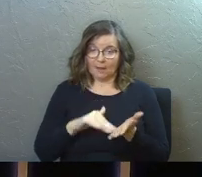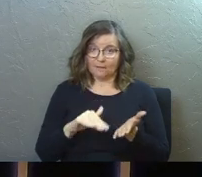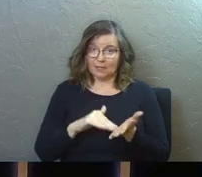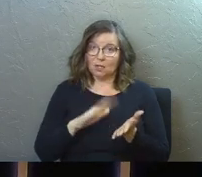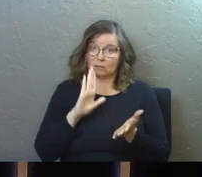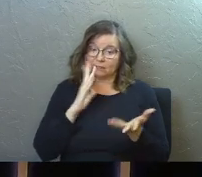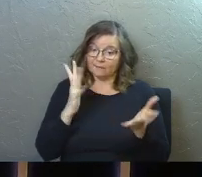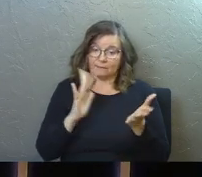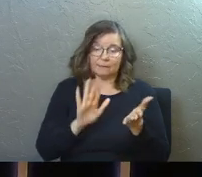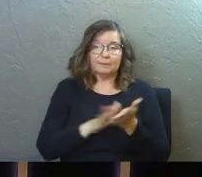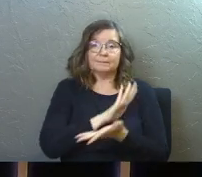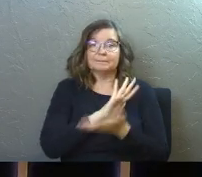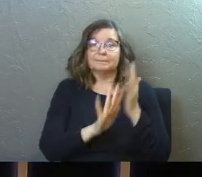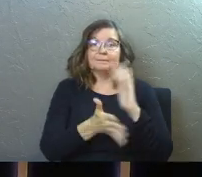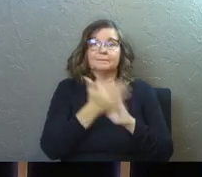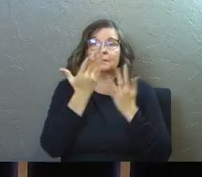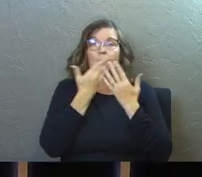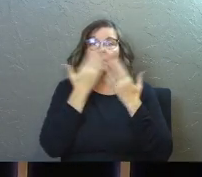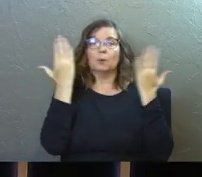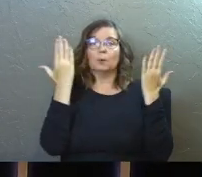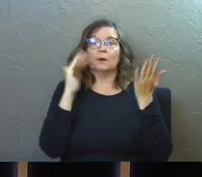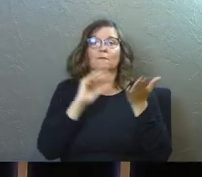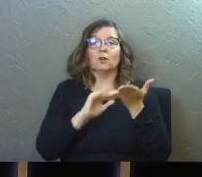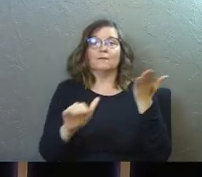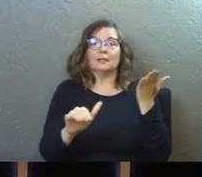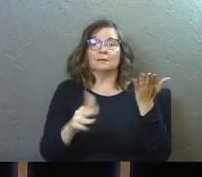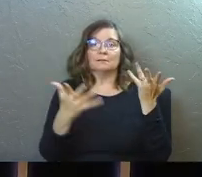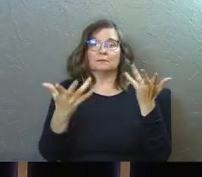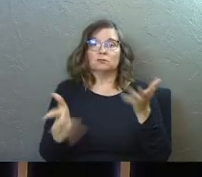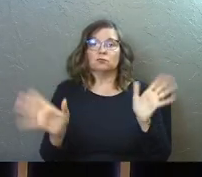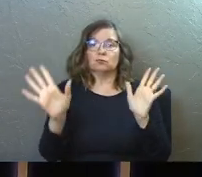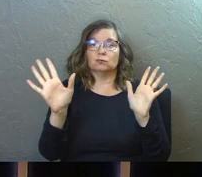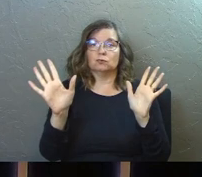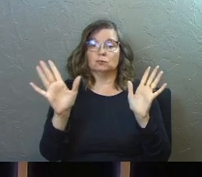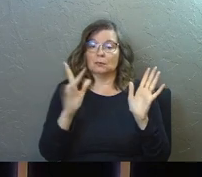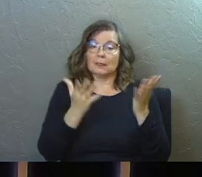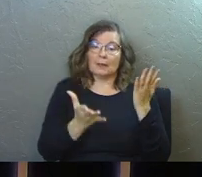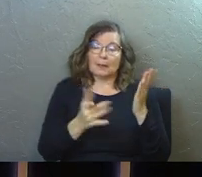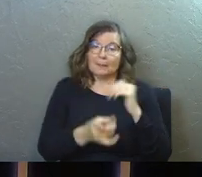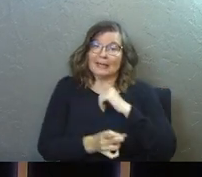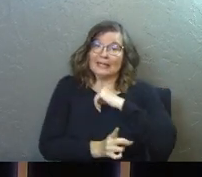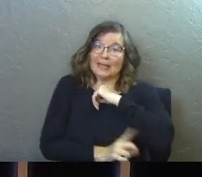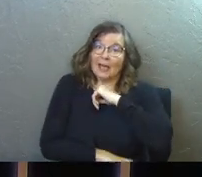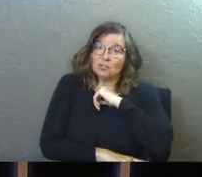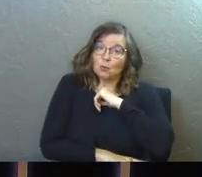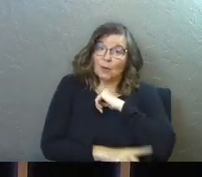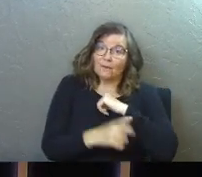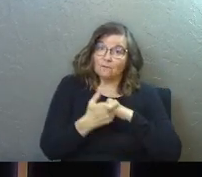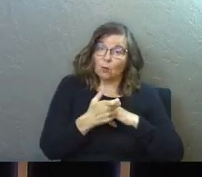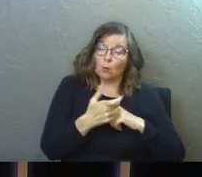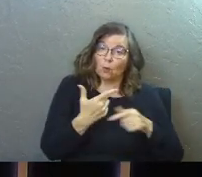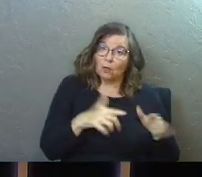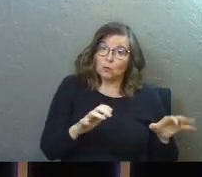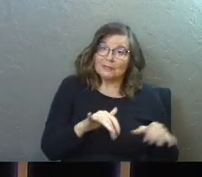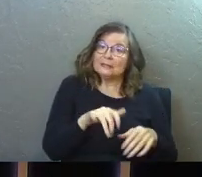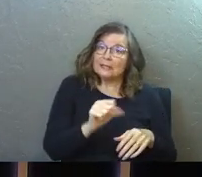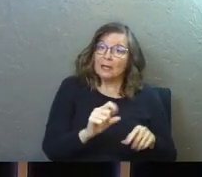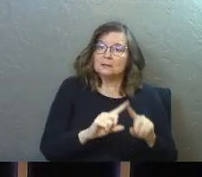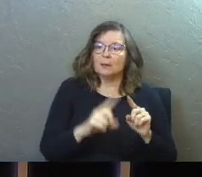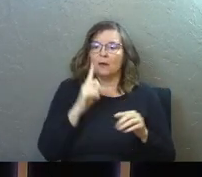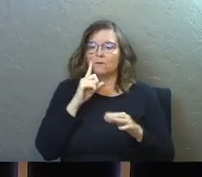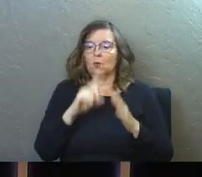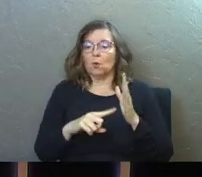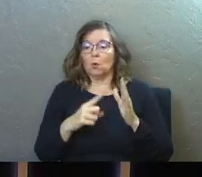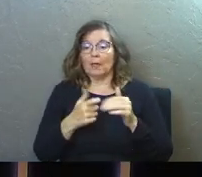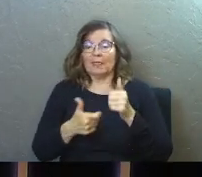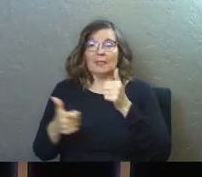forgiveness, you're forgiven, done over forgiven. Like there may be consequences in this world. Absolutely. But as